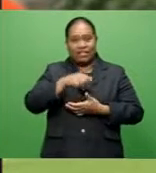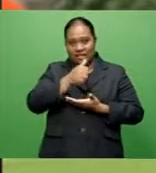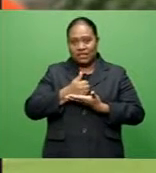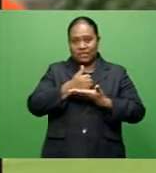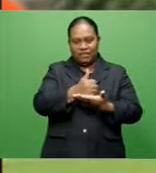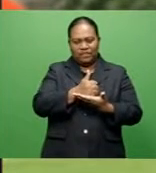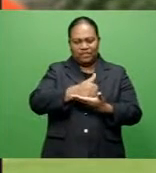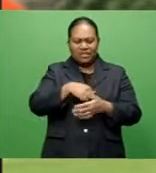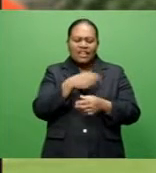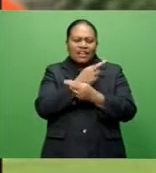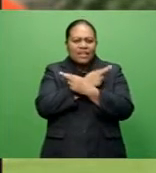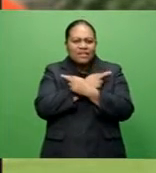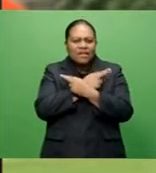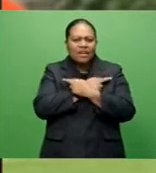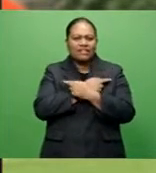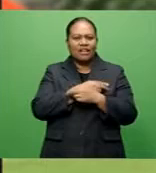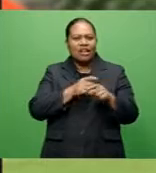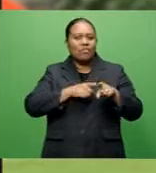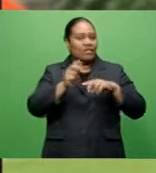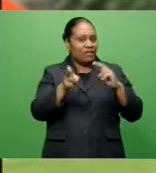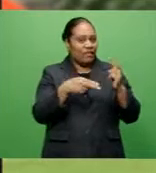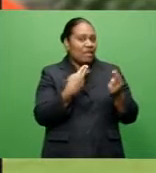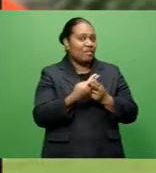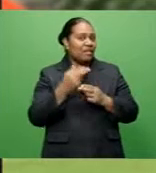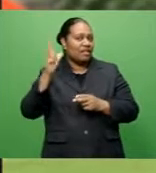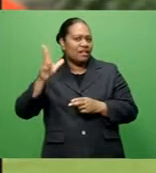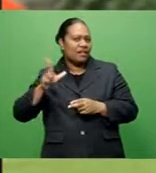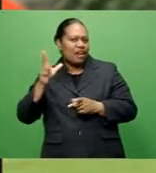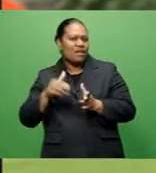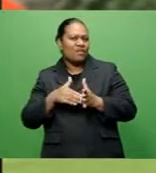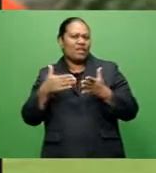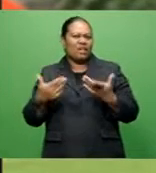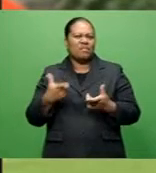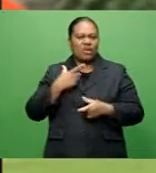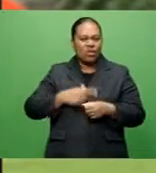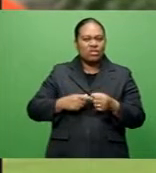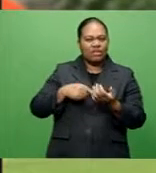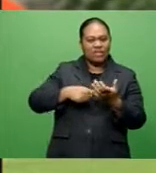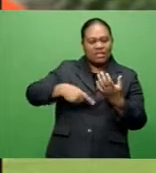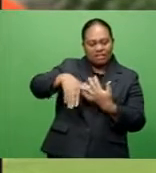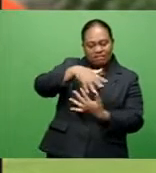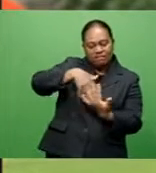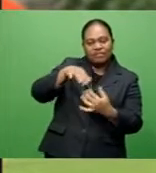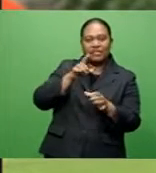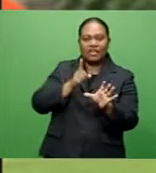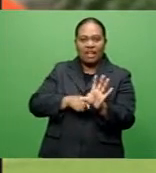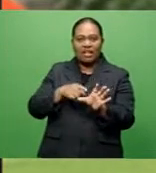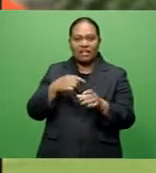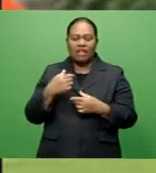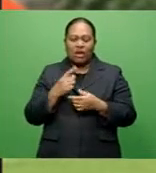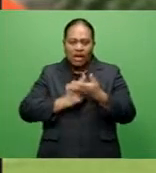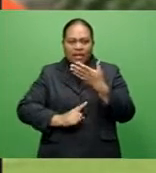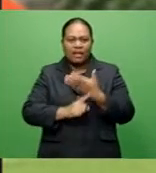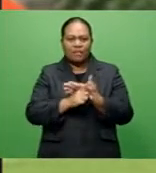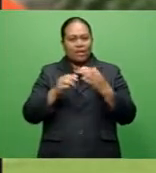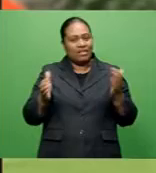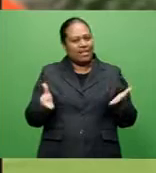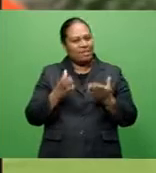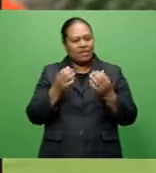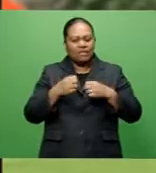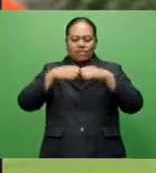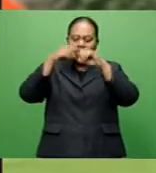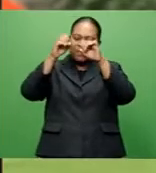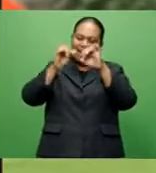involved. While their family in Laos were getting their lives back together following tropical cyclone Yasa, the players were given the island's